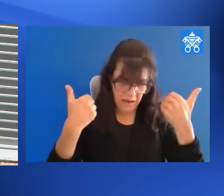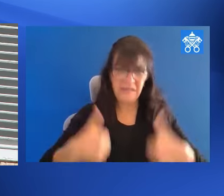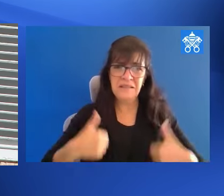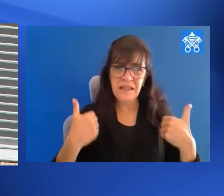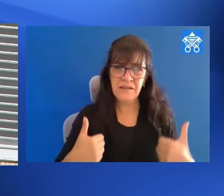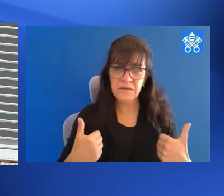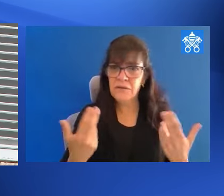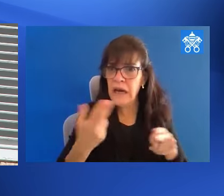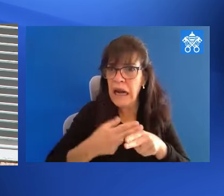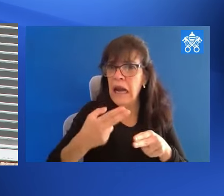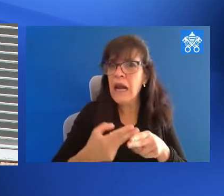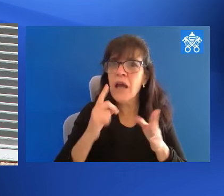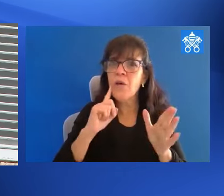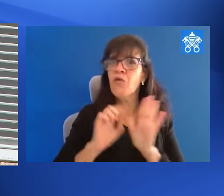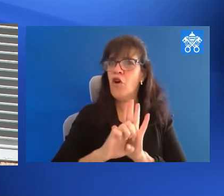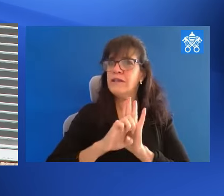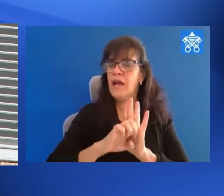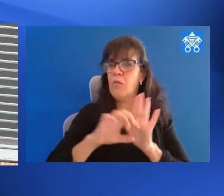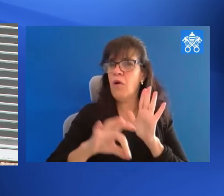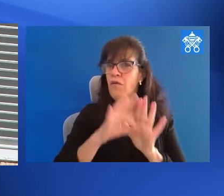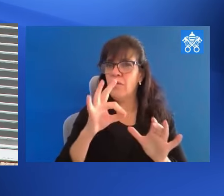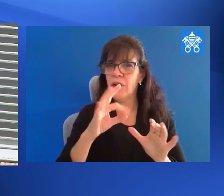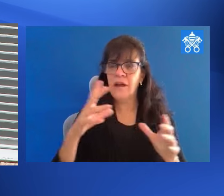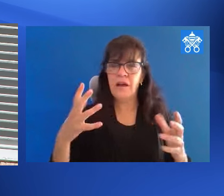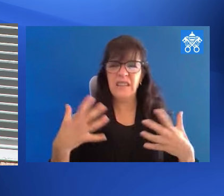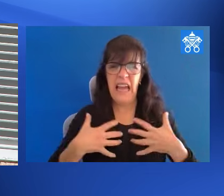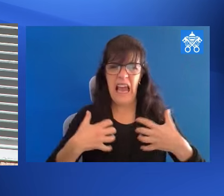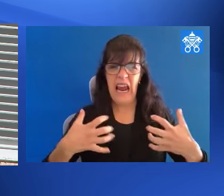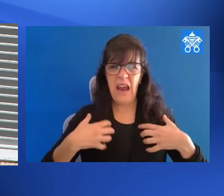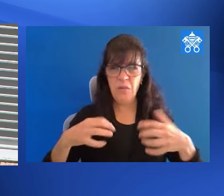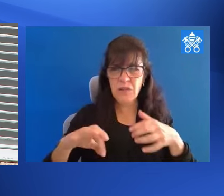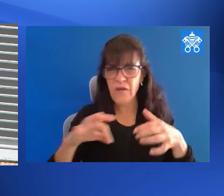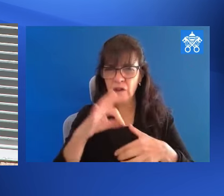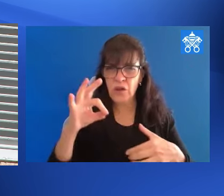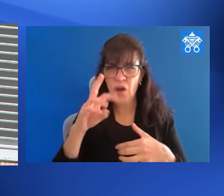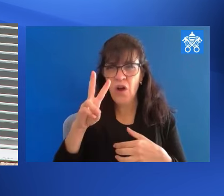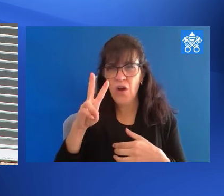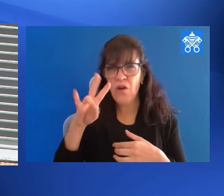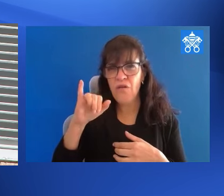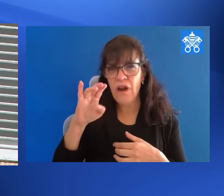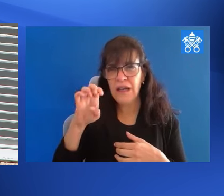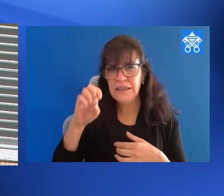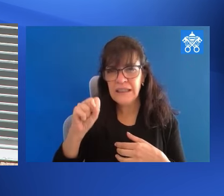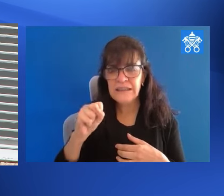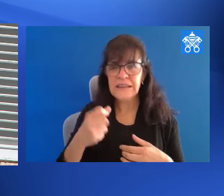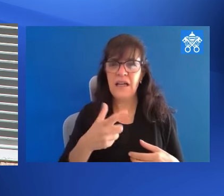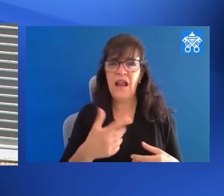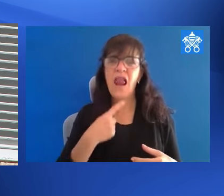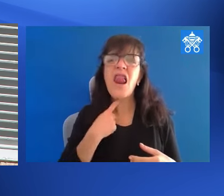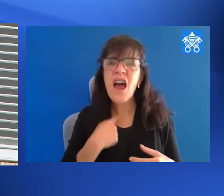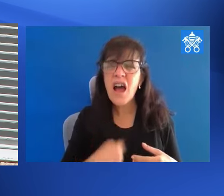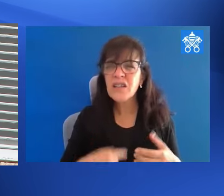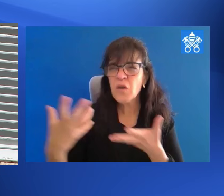We can give a name to these beasts of the soul. The various vices, the lust for